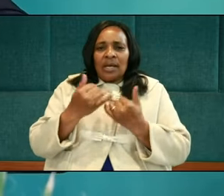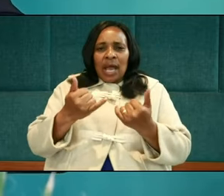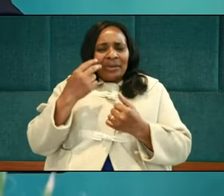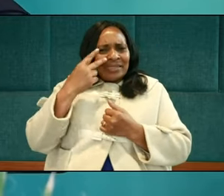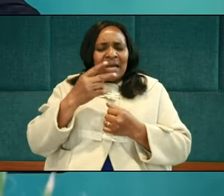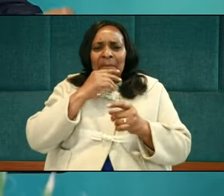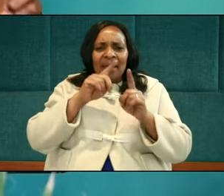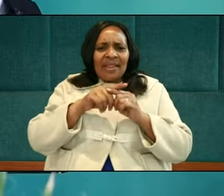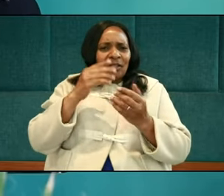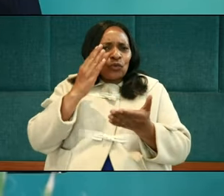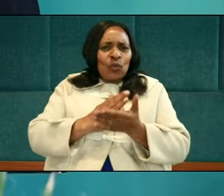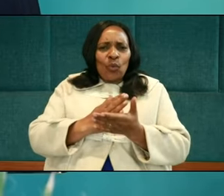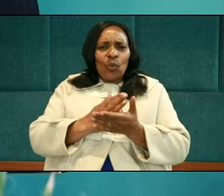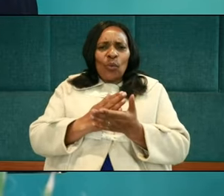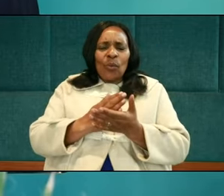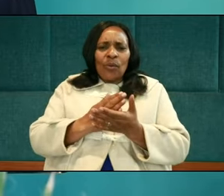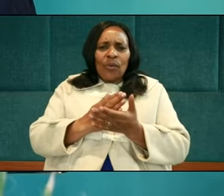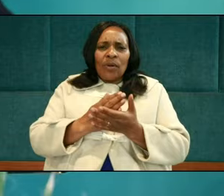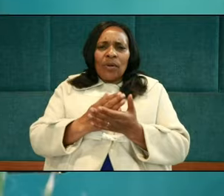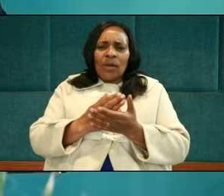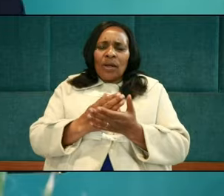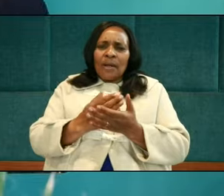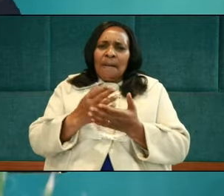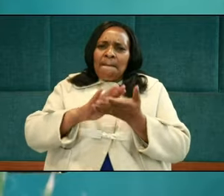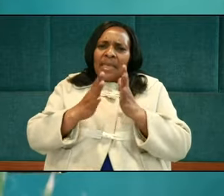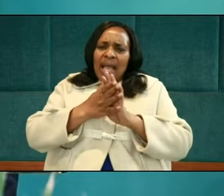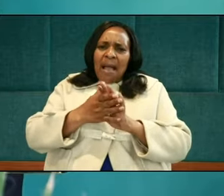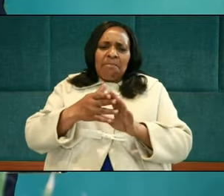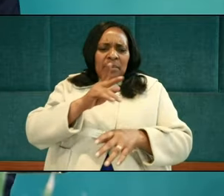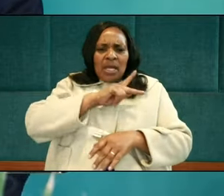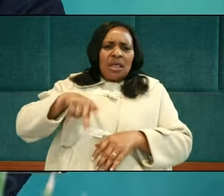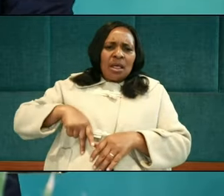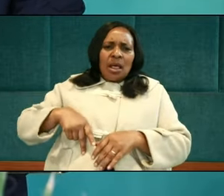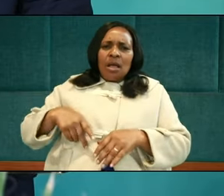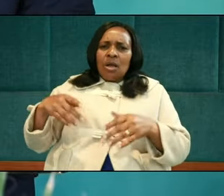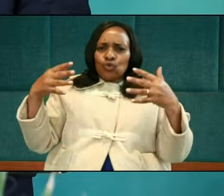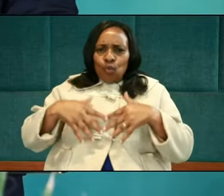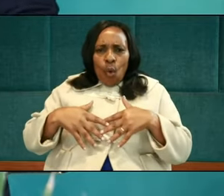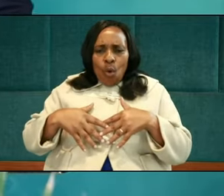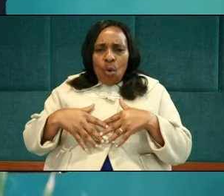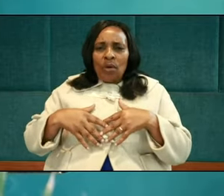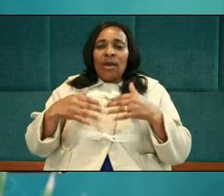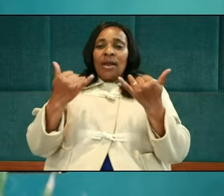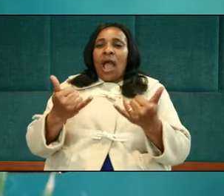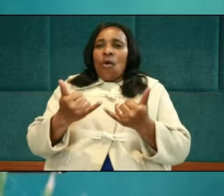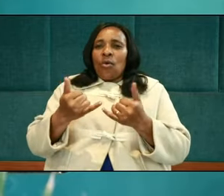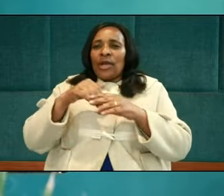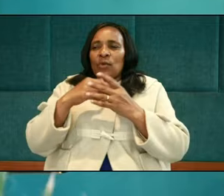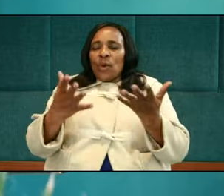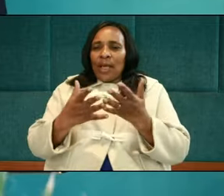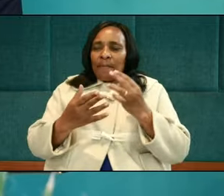had actually, you know, become prominent. And notice what the Bible says in Genesis 4 to 5.